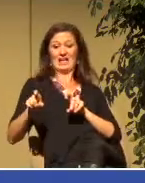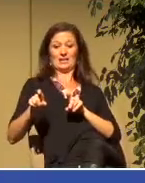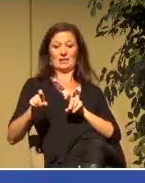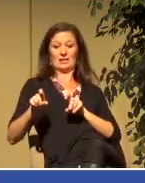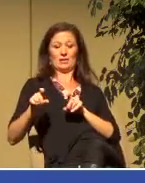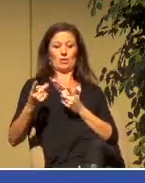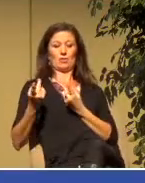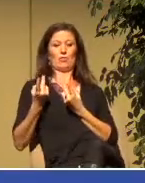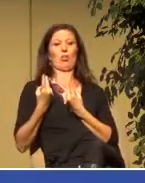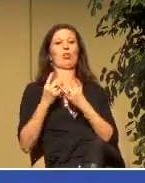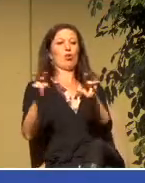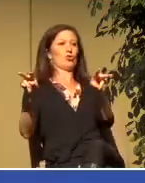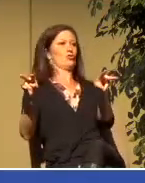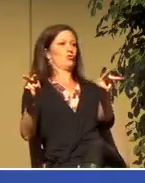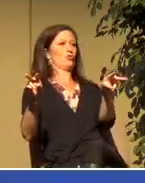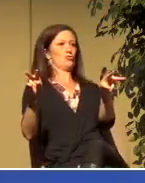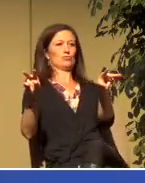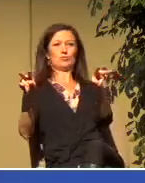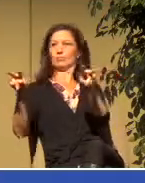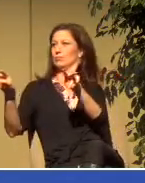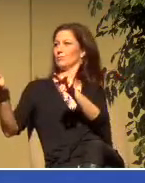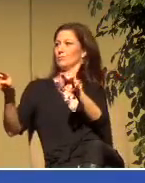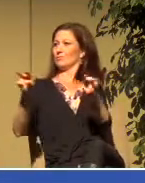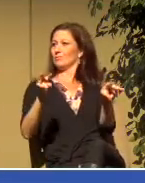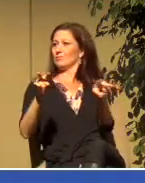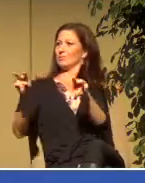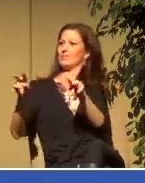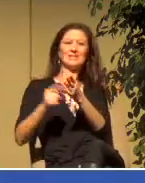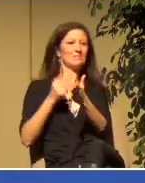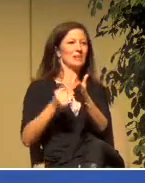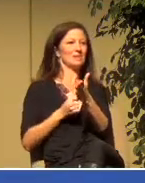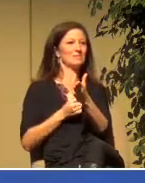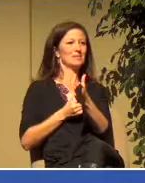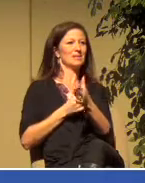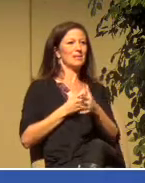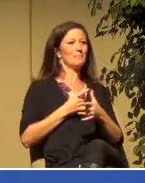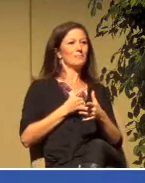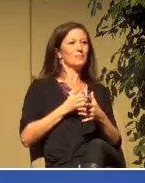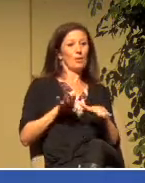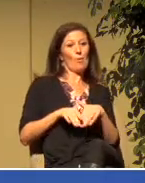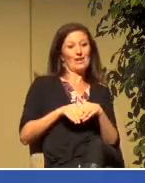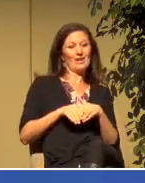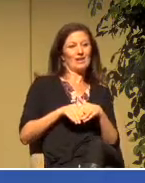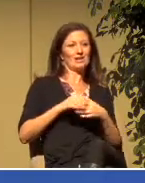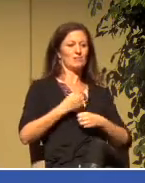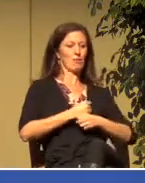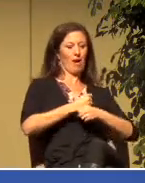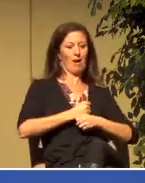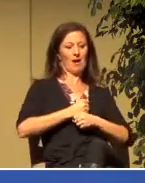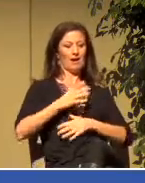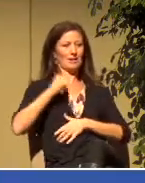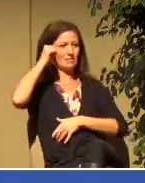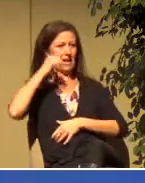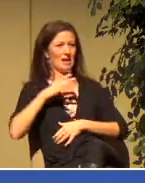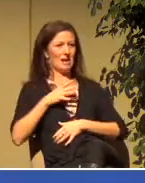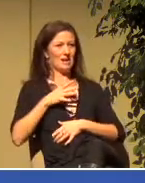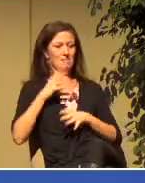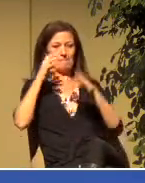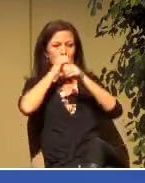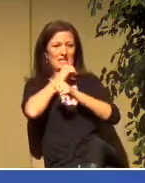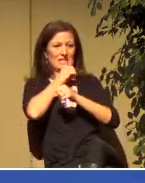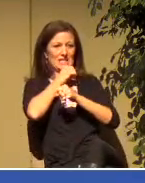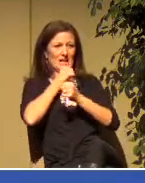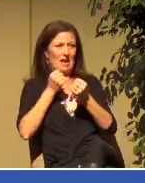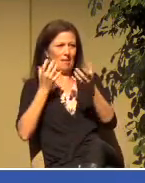gathered, because oftentimes they miss that moment, and they are so into the moment in themselves and what's about to